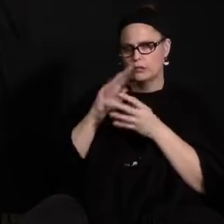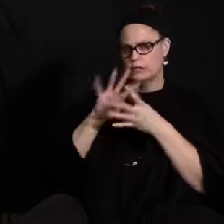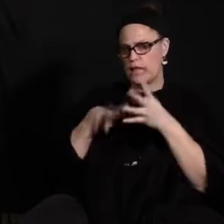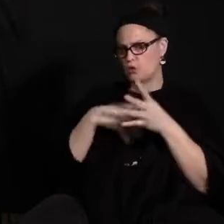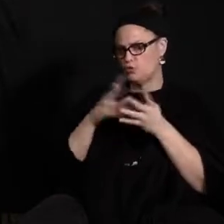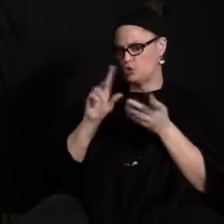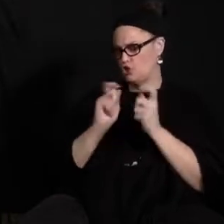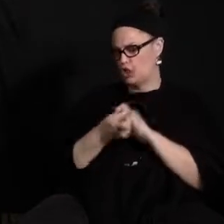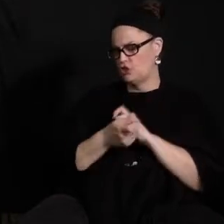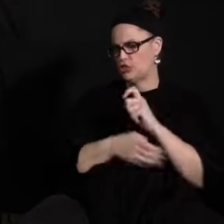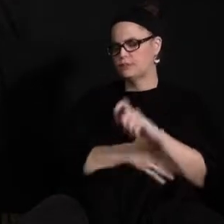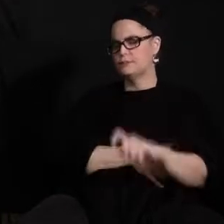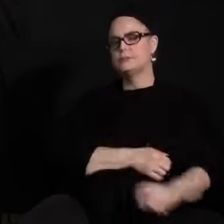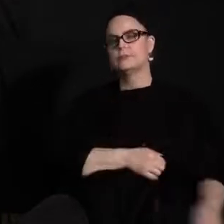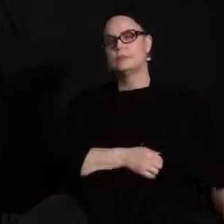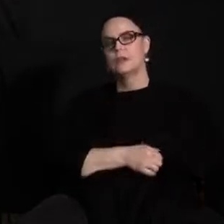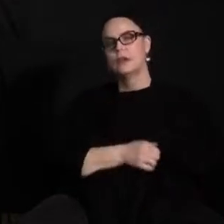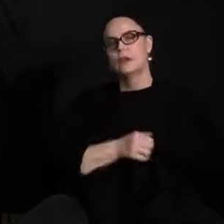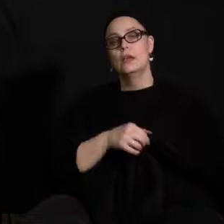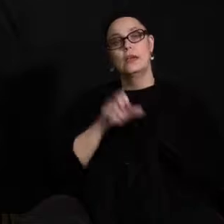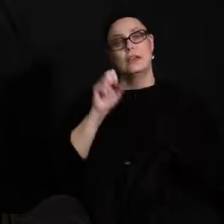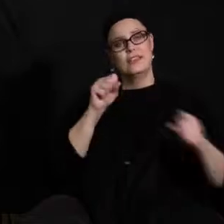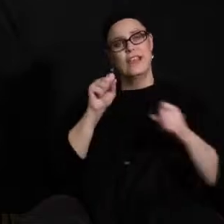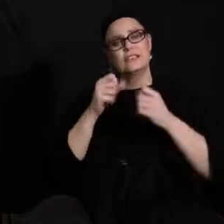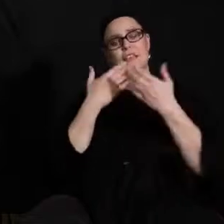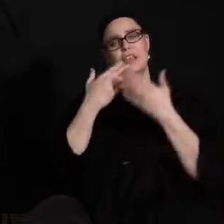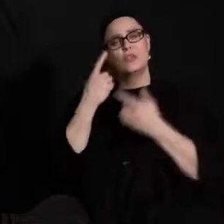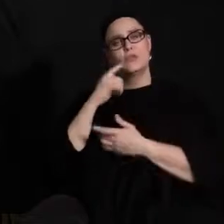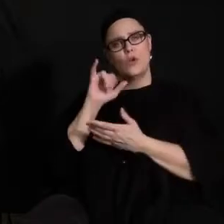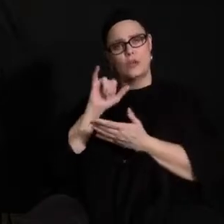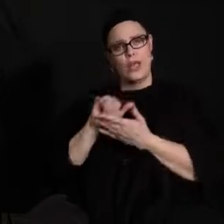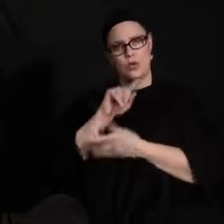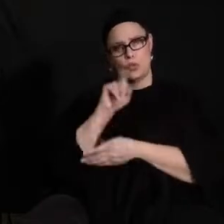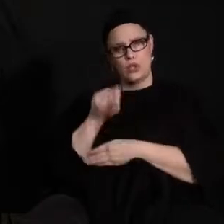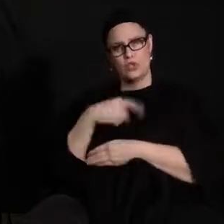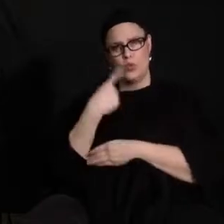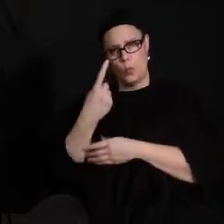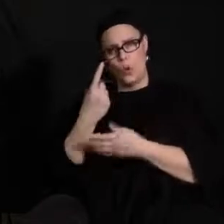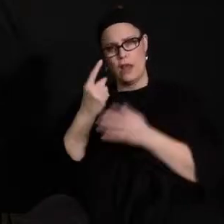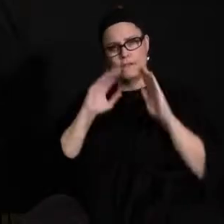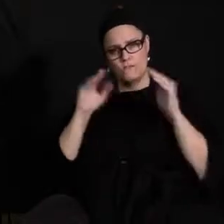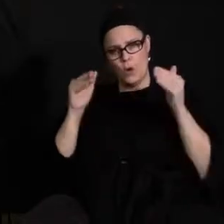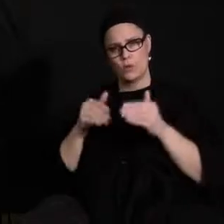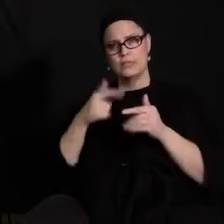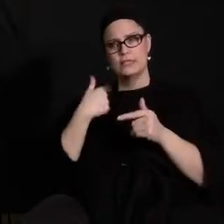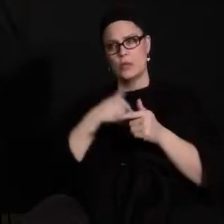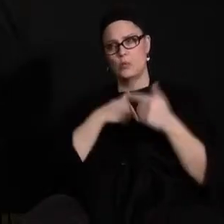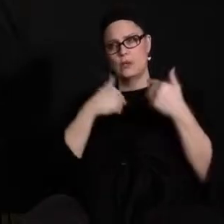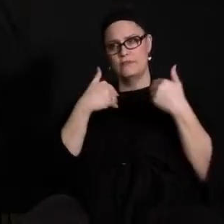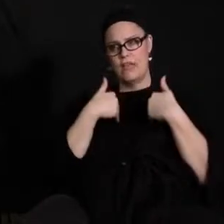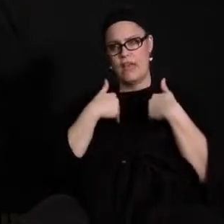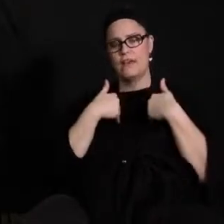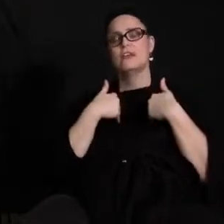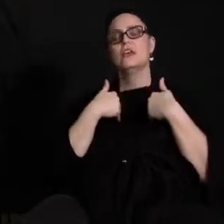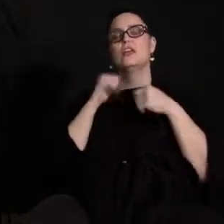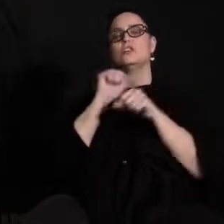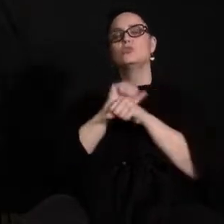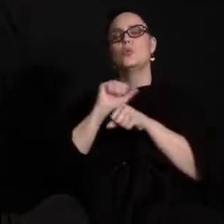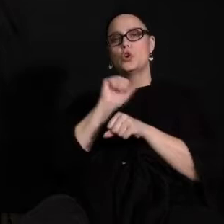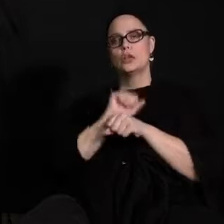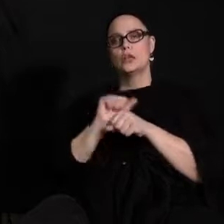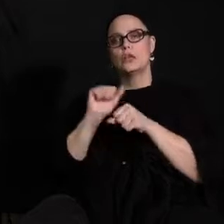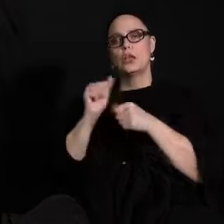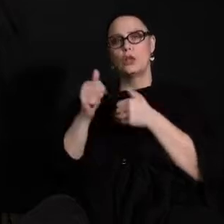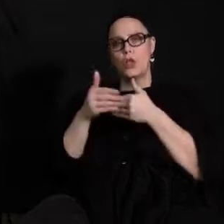i appreciate that uh question one of the uh intentional focuses that we have been uh working very closely with our